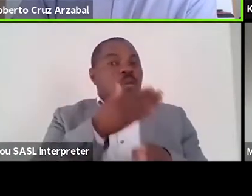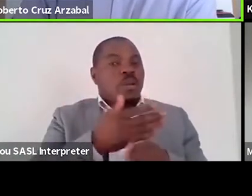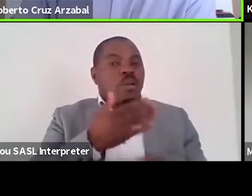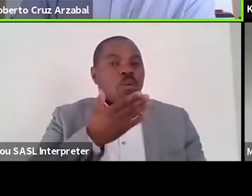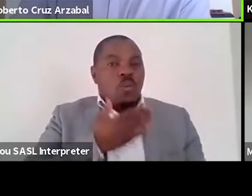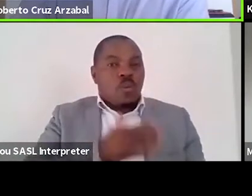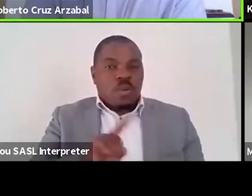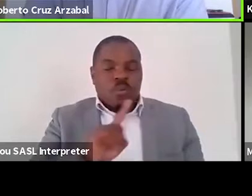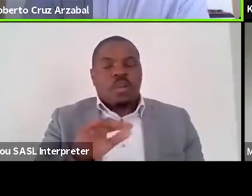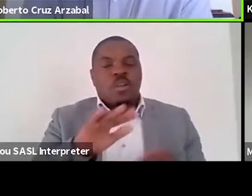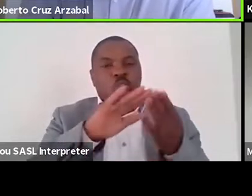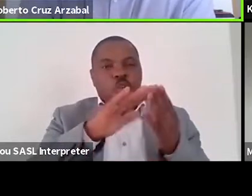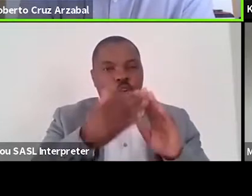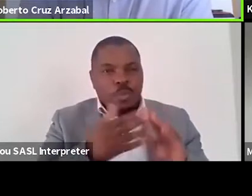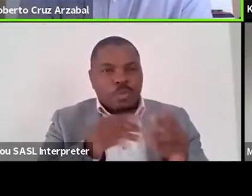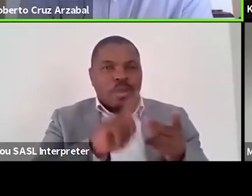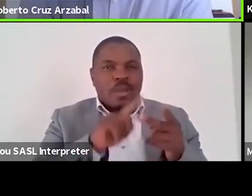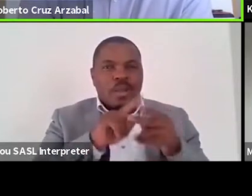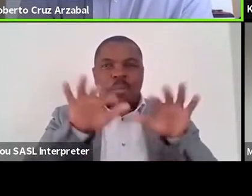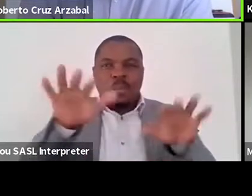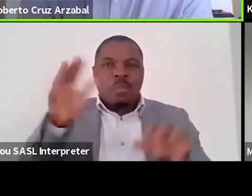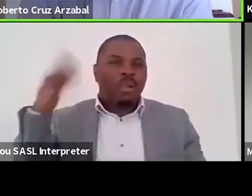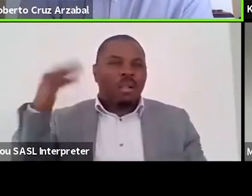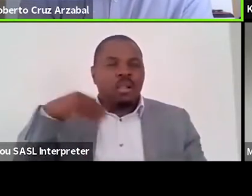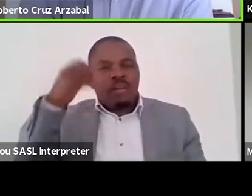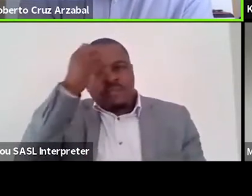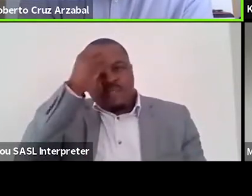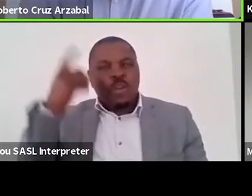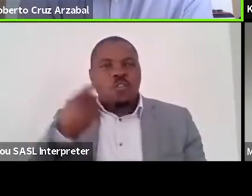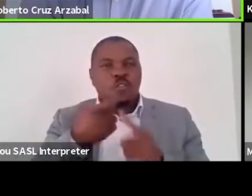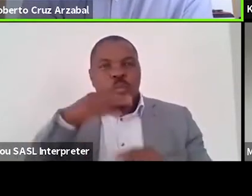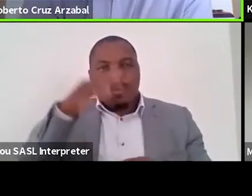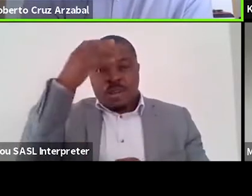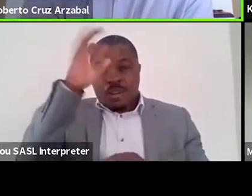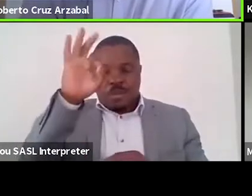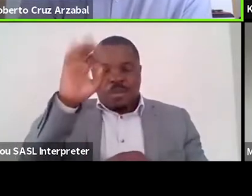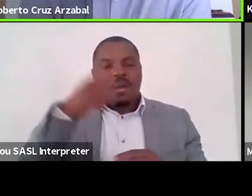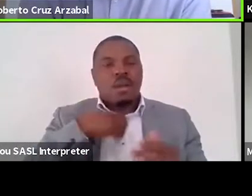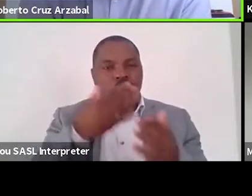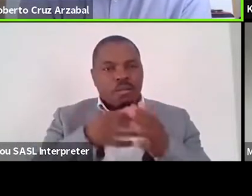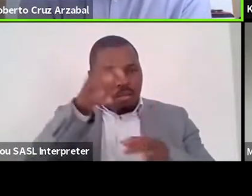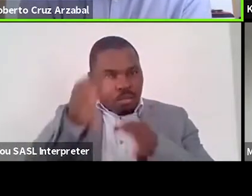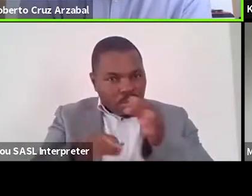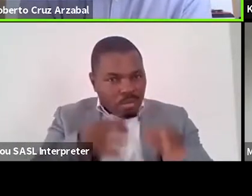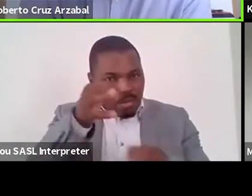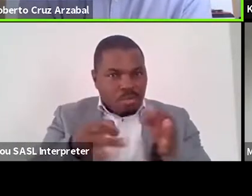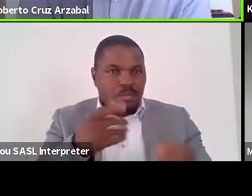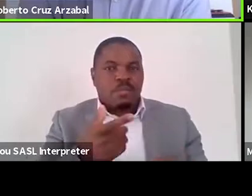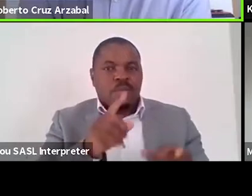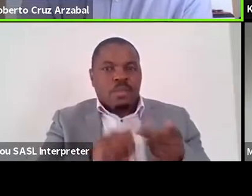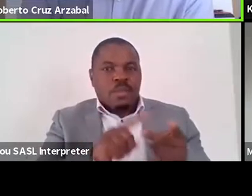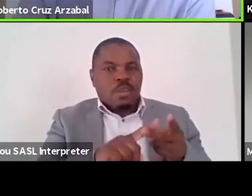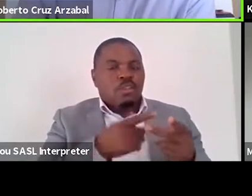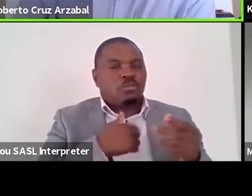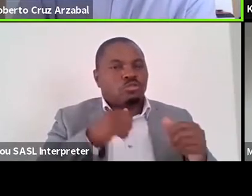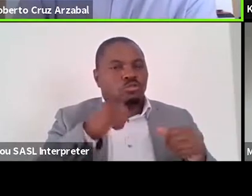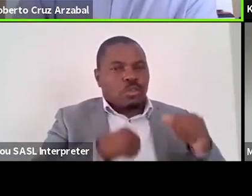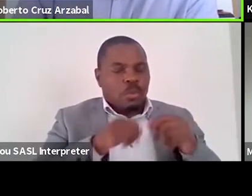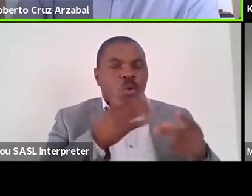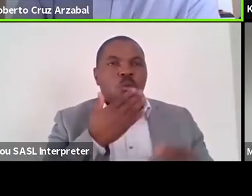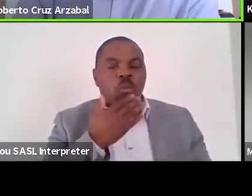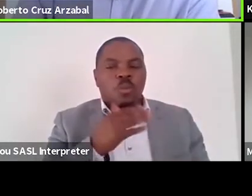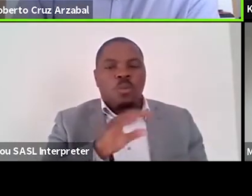and communities that have been forgotten by the state. I can mention the conceptualist drama Antigona Gonzalez